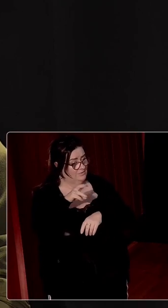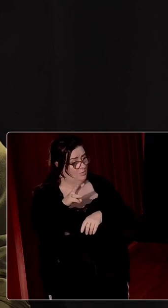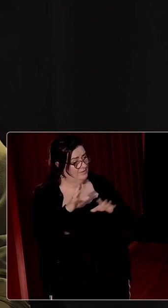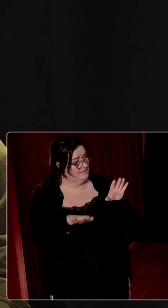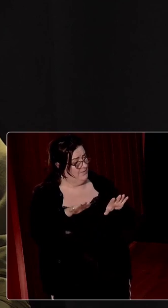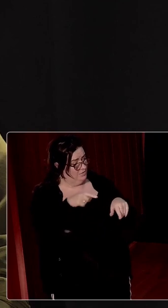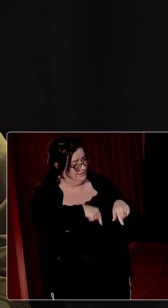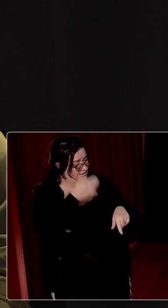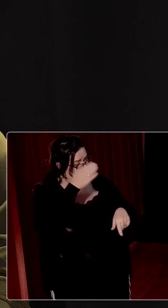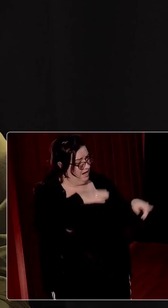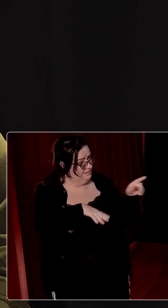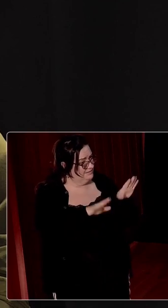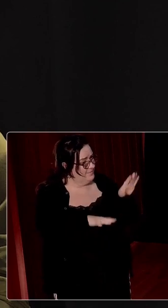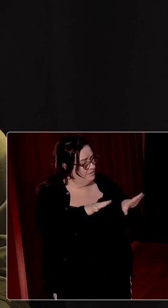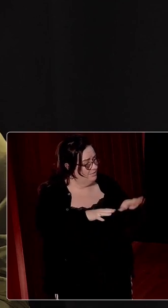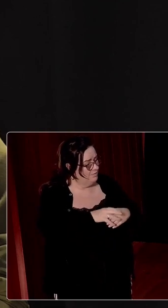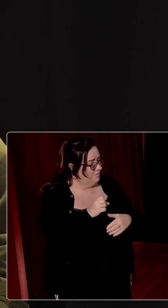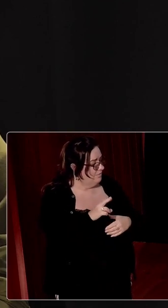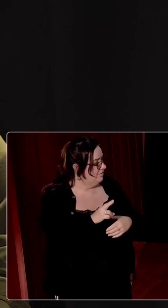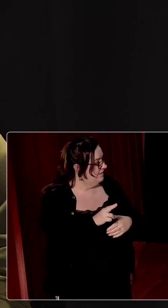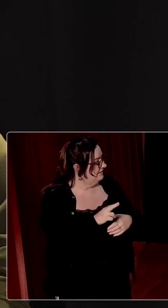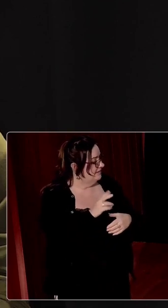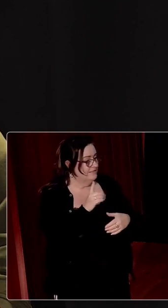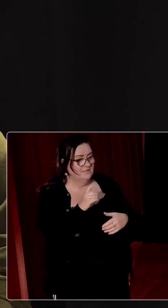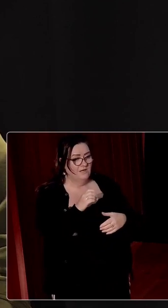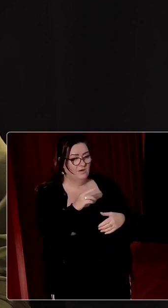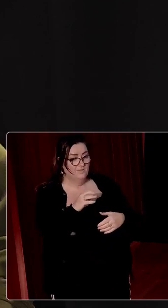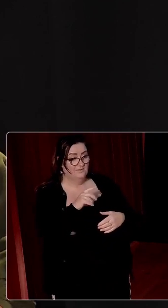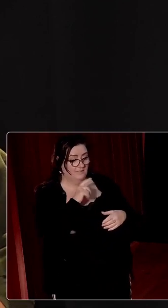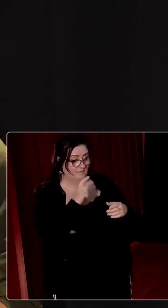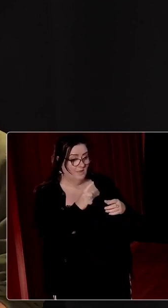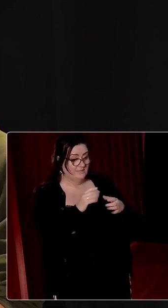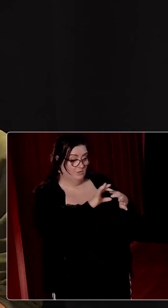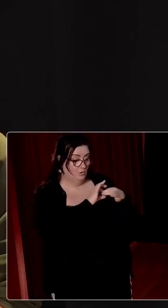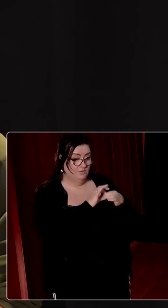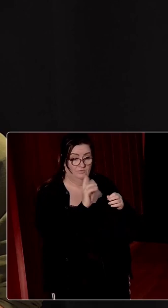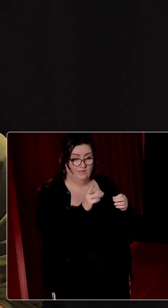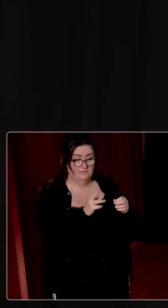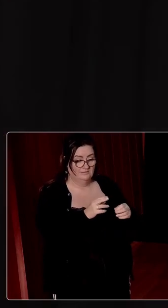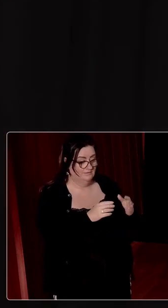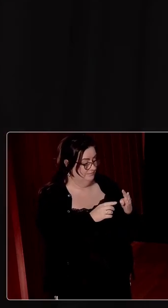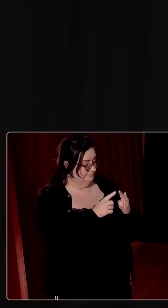similar role in Ireland? Bridget, I think, as Dermot says, there certainly was a unity. I think it, so